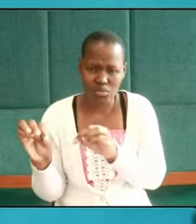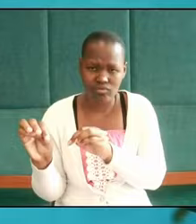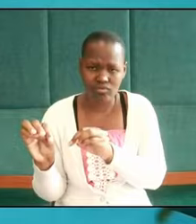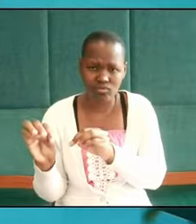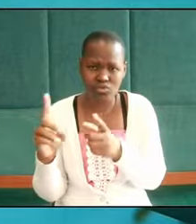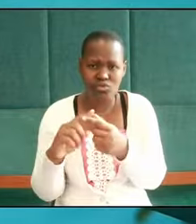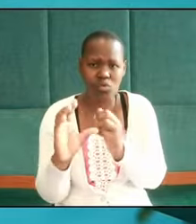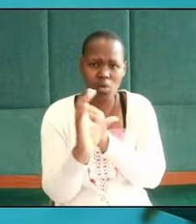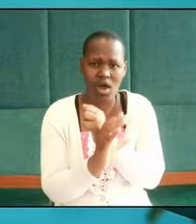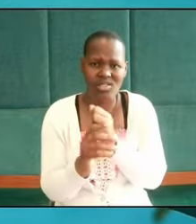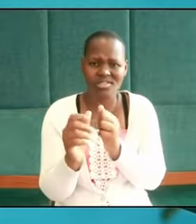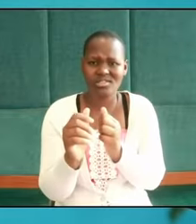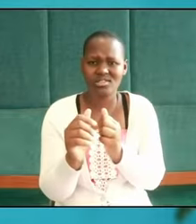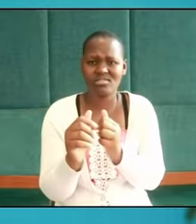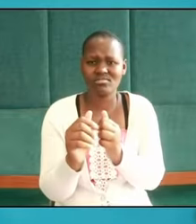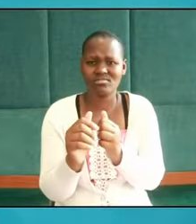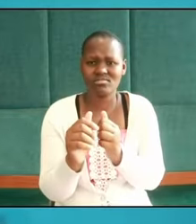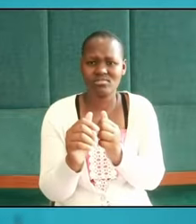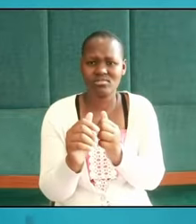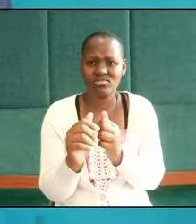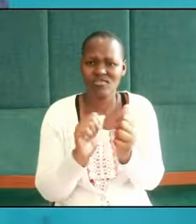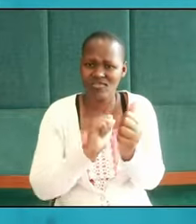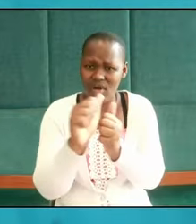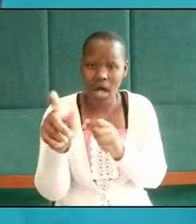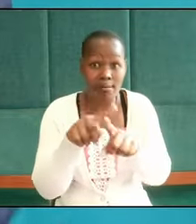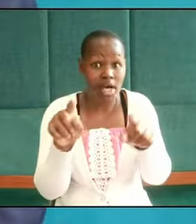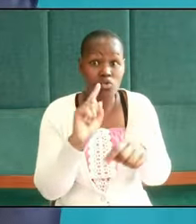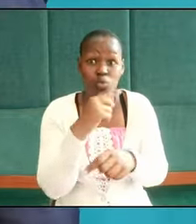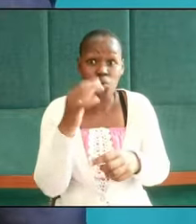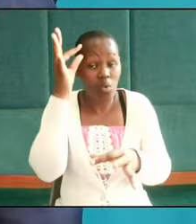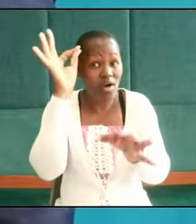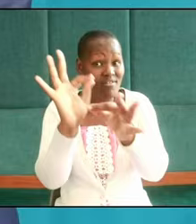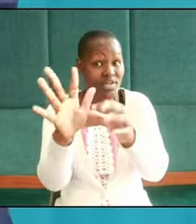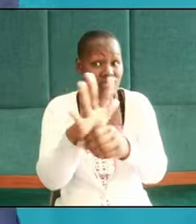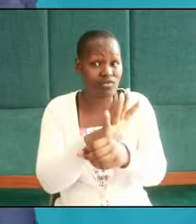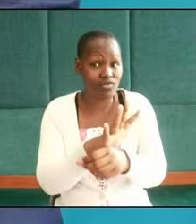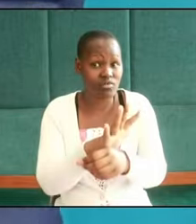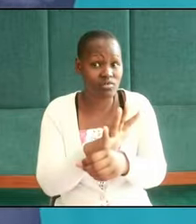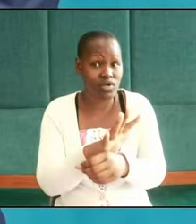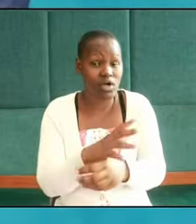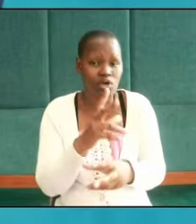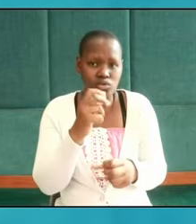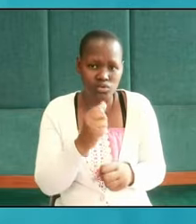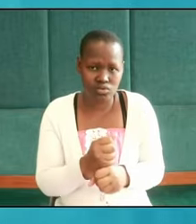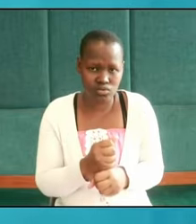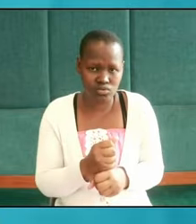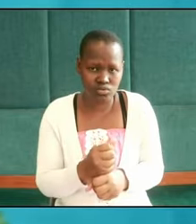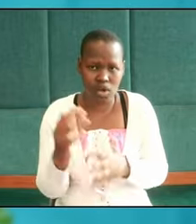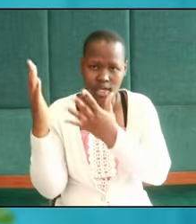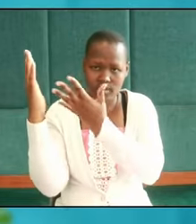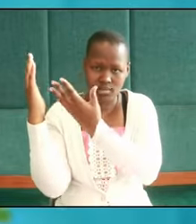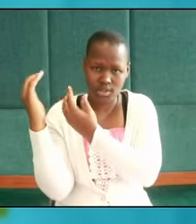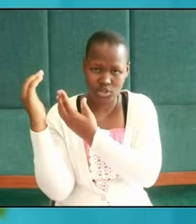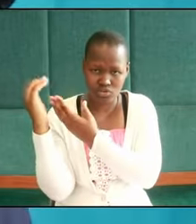countries away but those who are faithful they will do expeditions